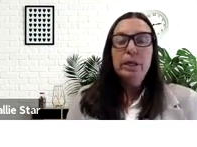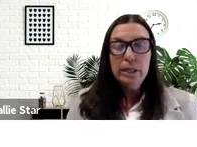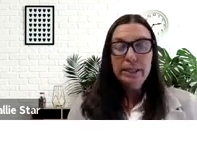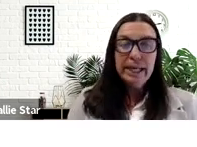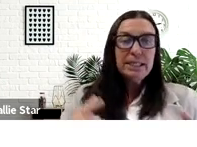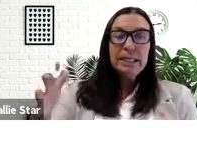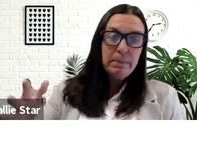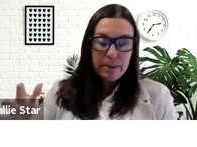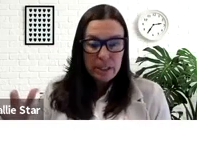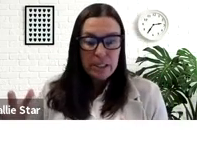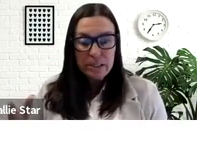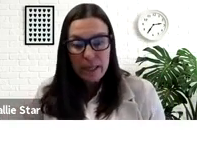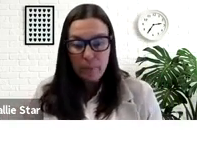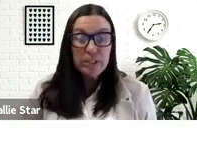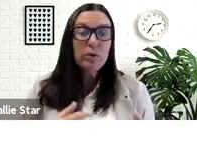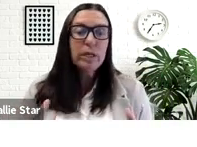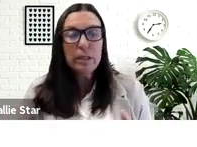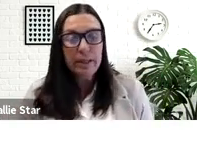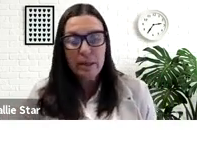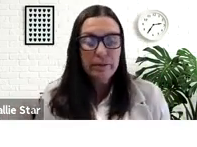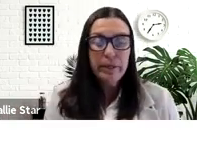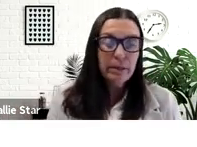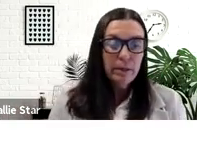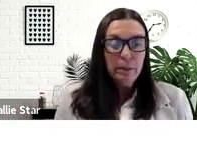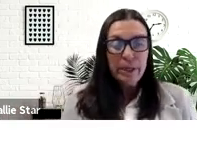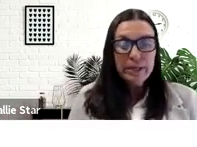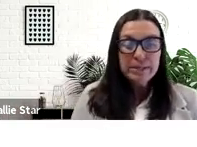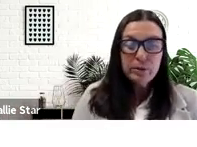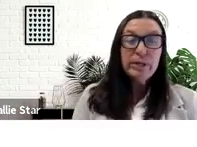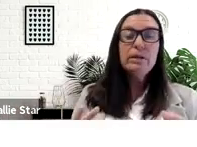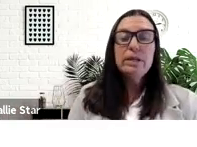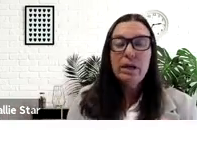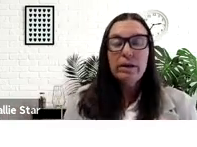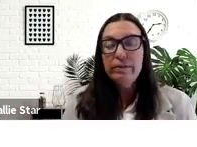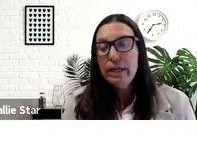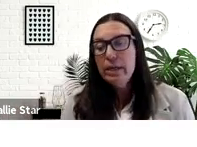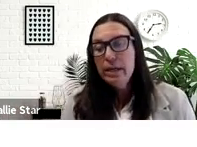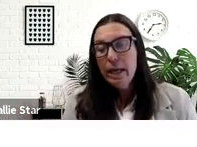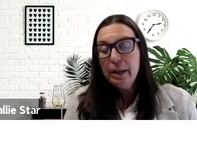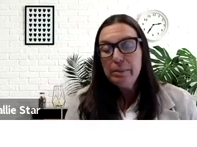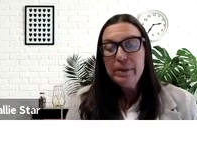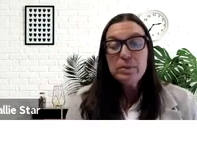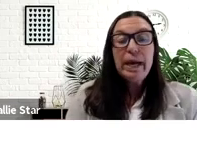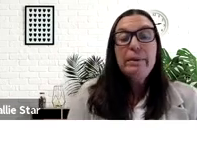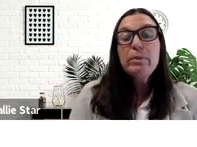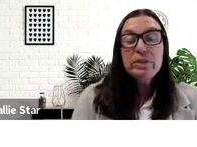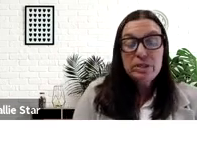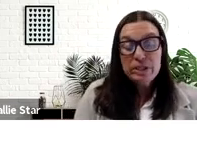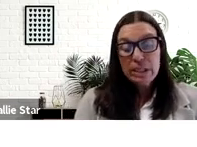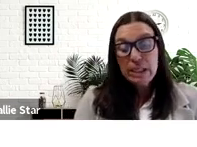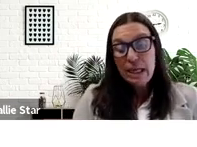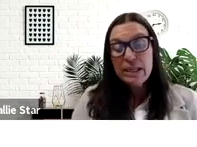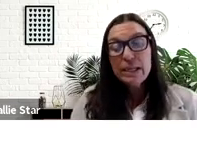So, the next leap is then, what is critical ethnography? Because critical ethnography is what I am